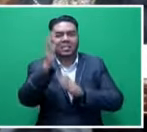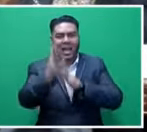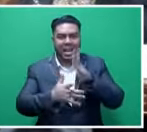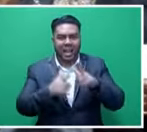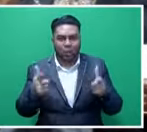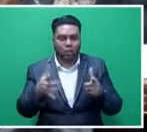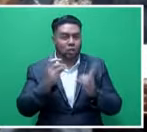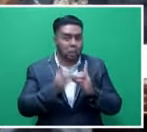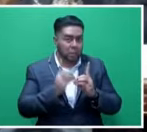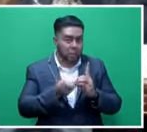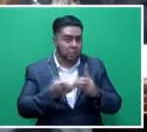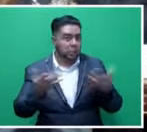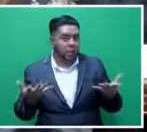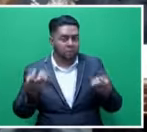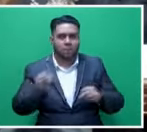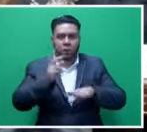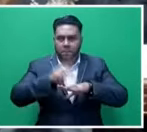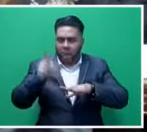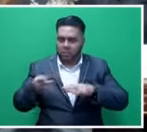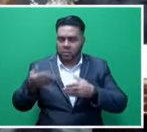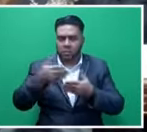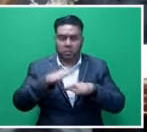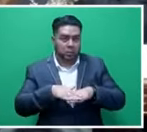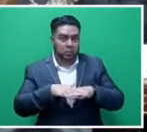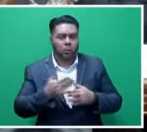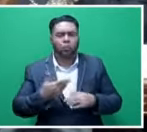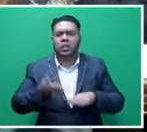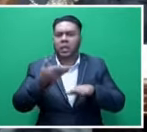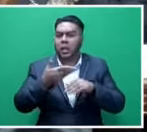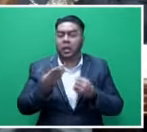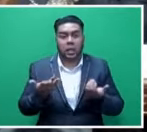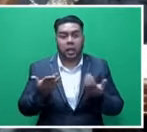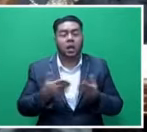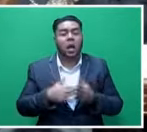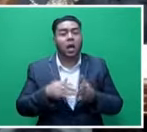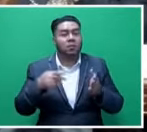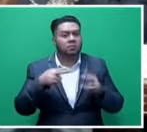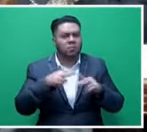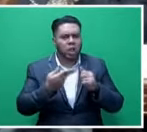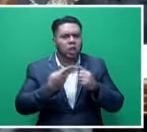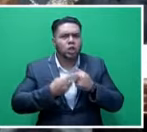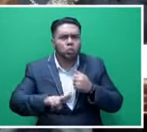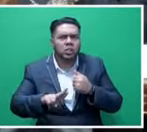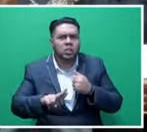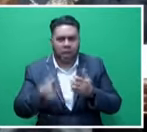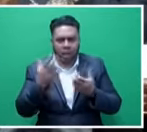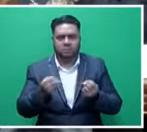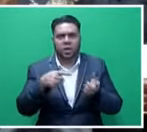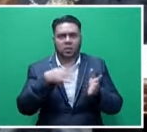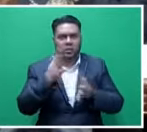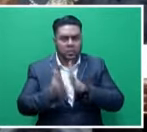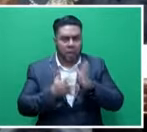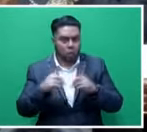language interpreters for parliamentary sessions. We see some of the news stations now having sign language. And it has become more the norm than